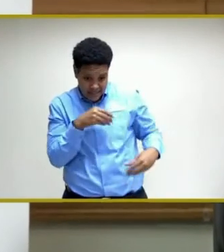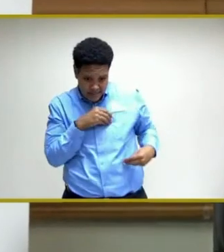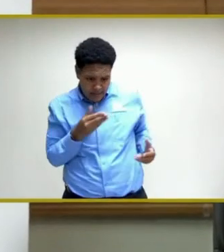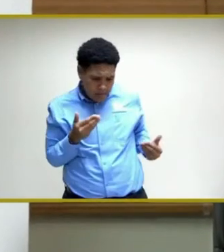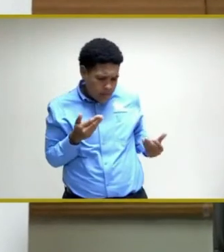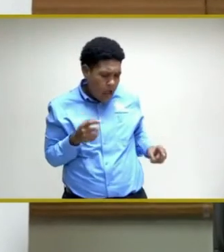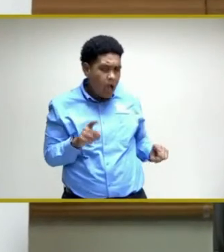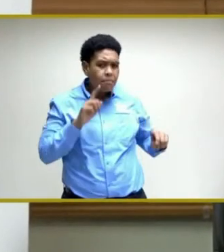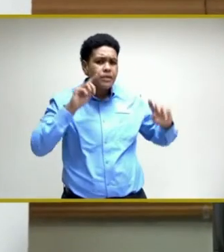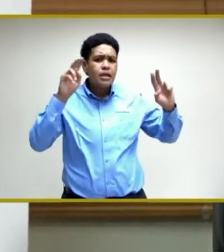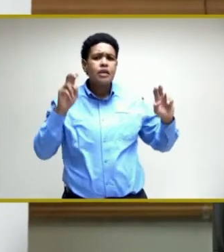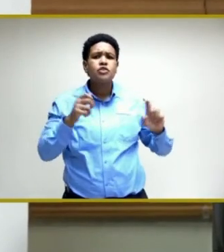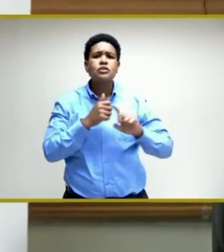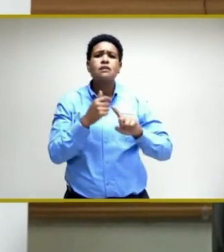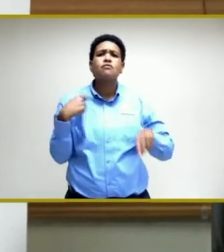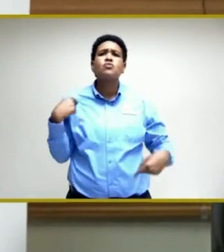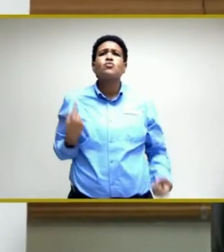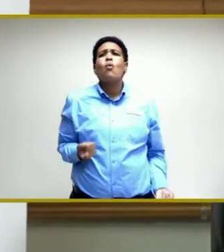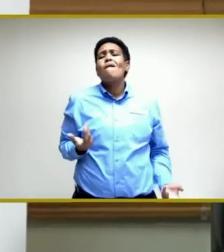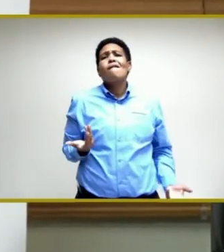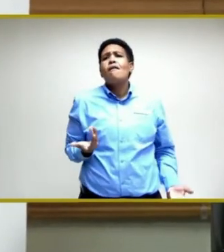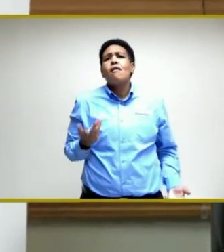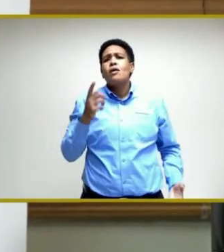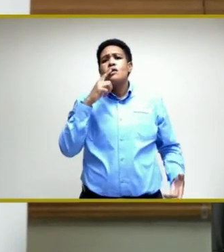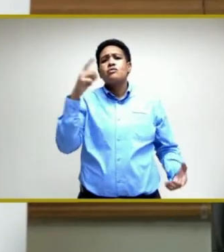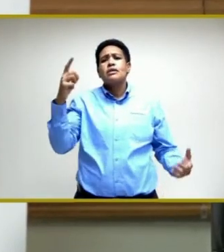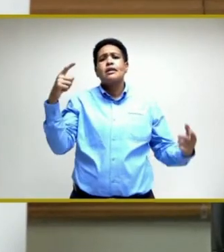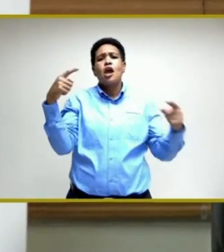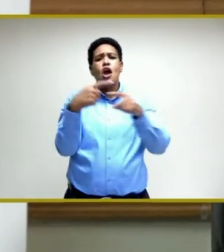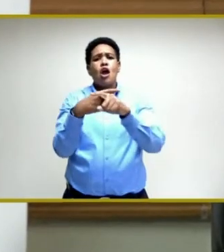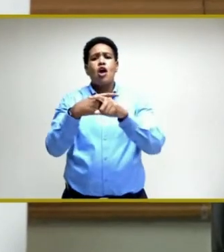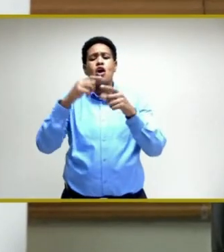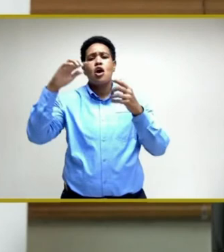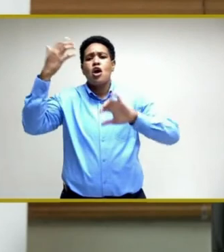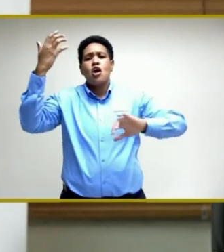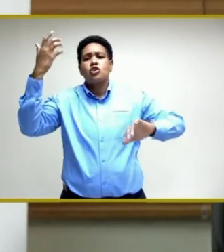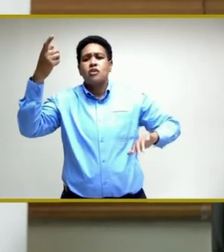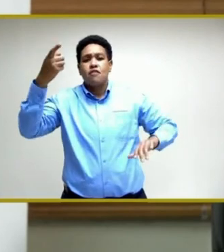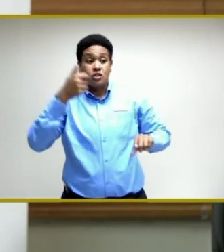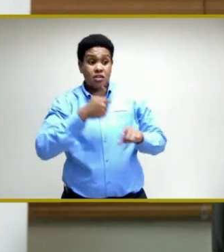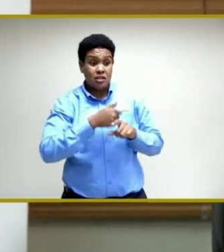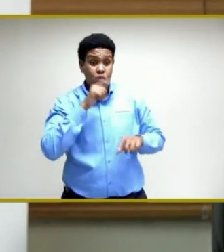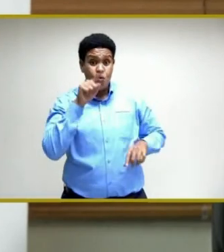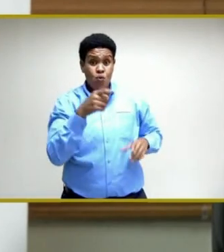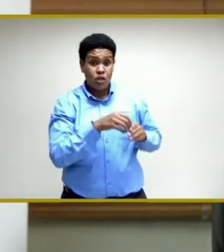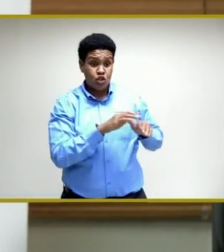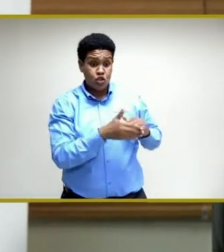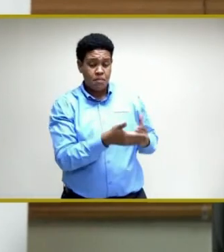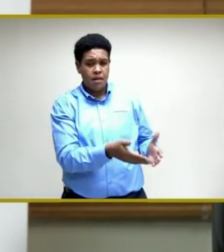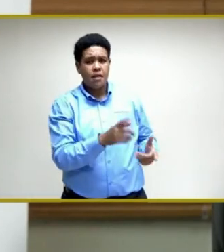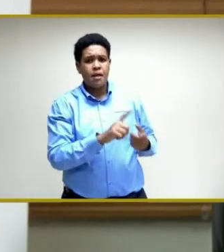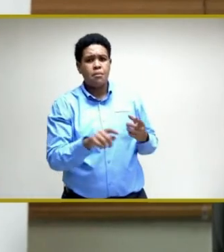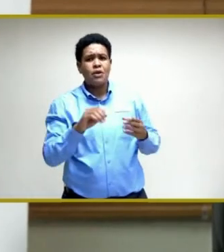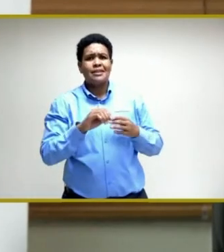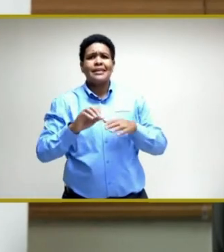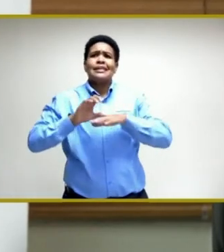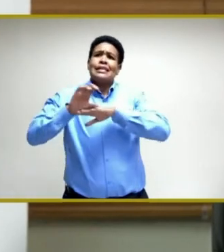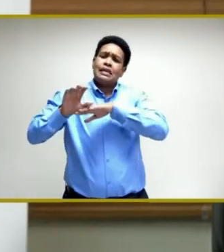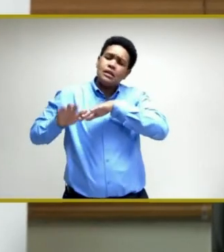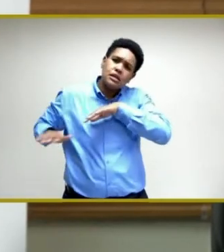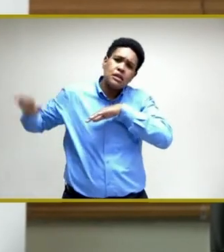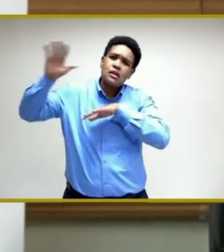the issue has been quite controversial, not just in Jamaica, but in the region. Indeed,